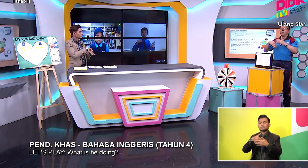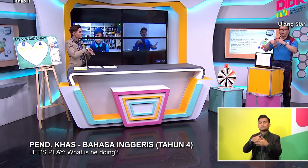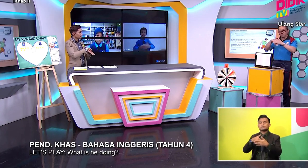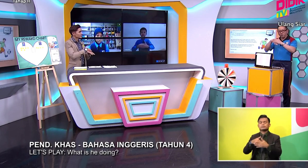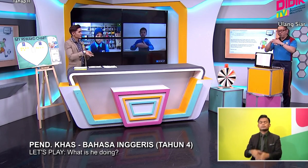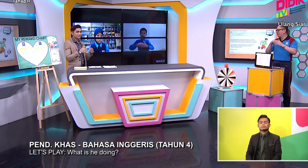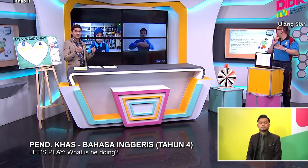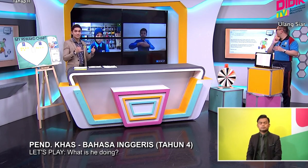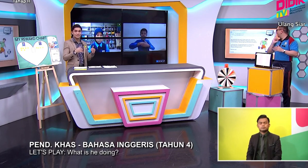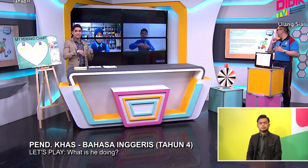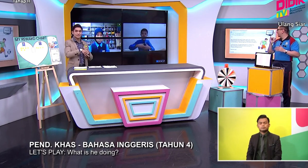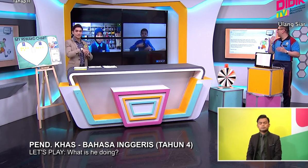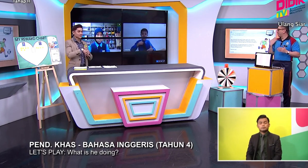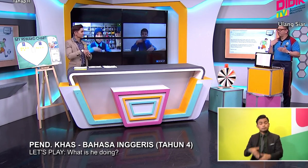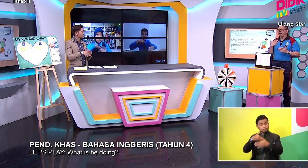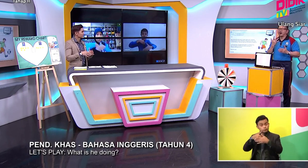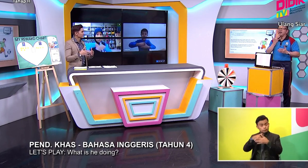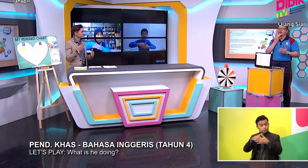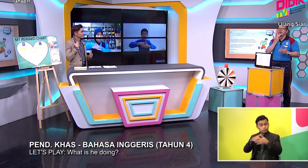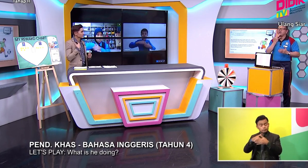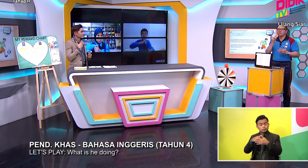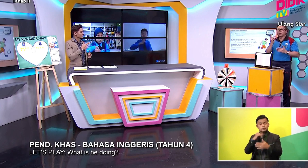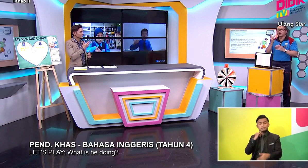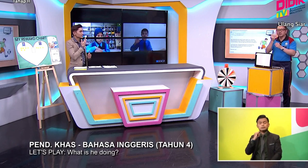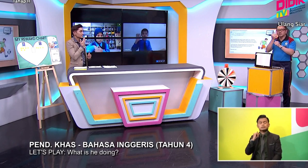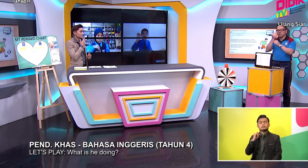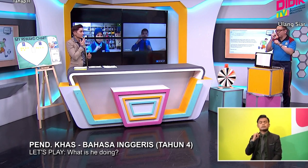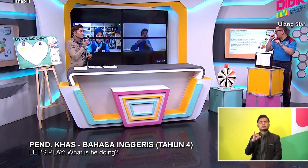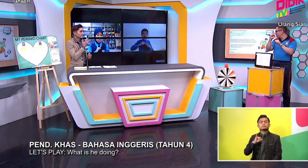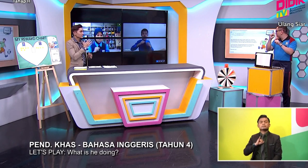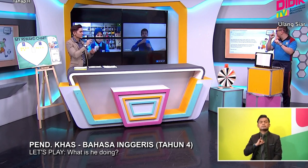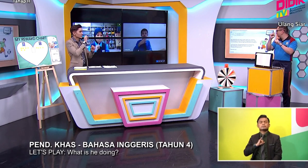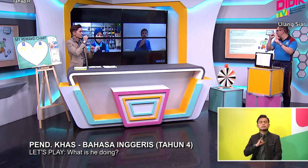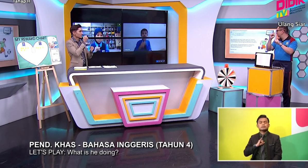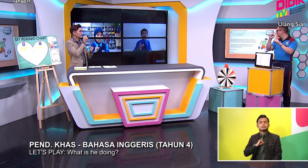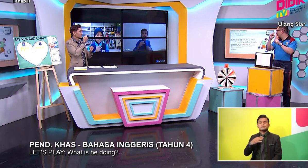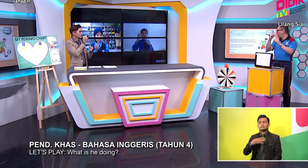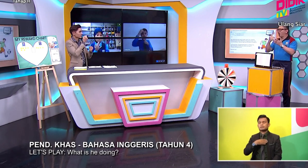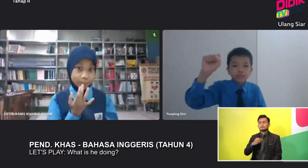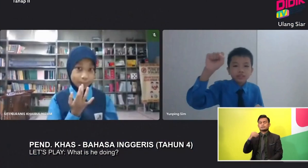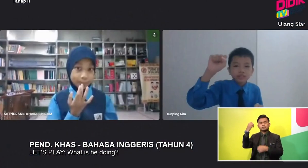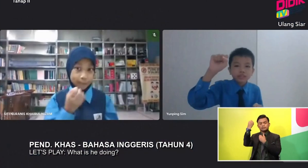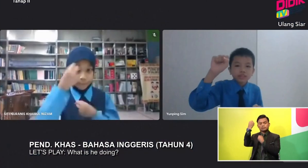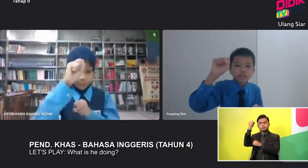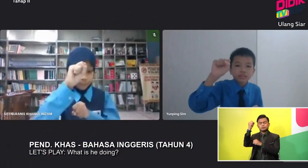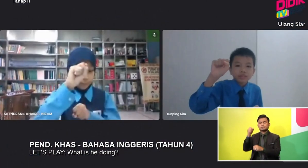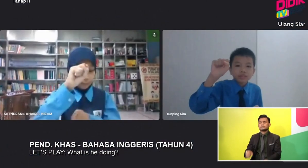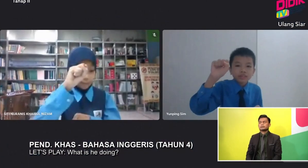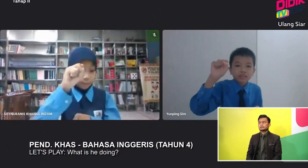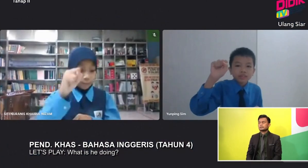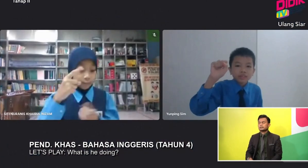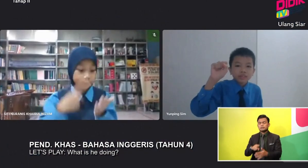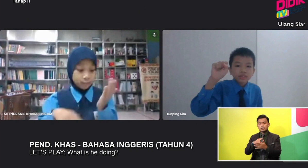Football Or Is My Favorite Spot What Is